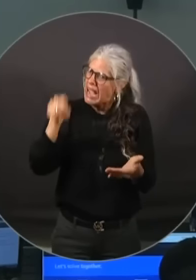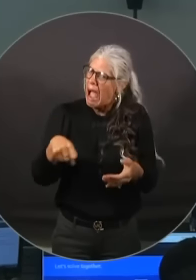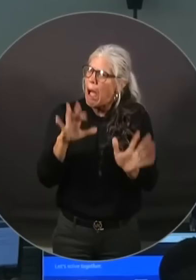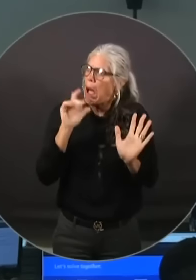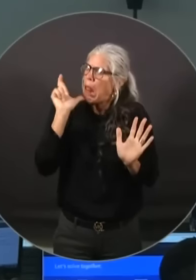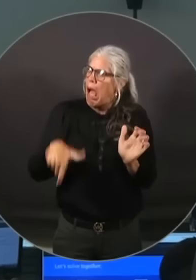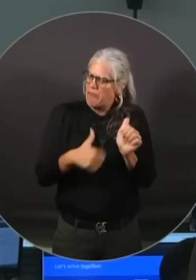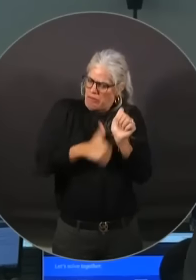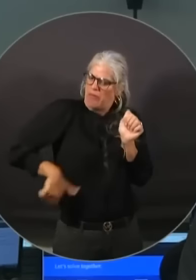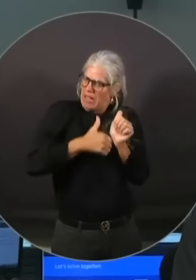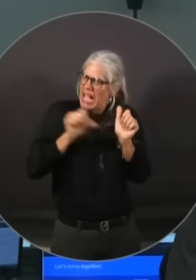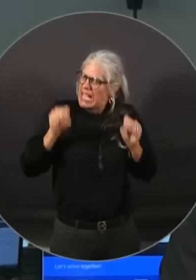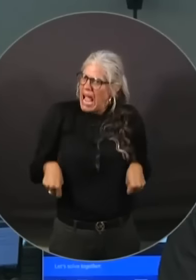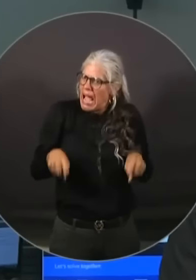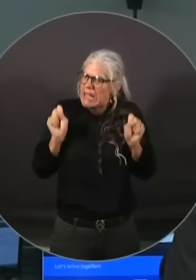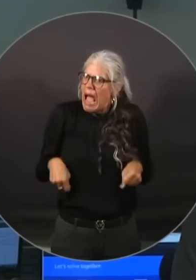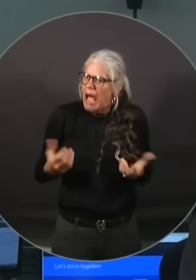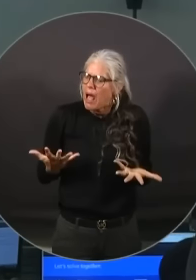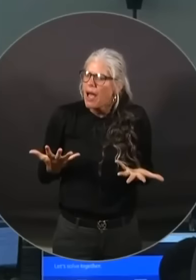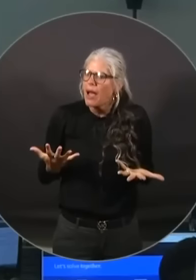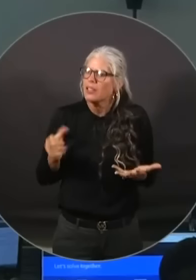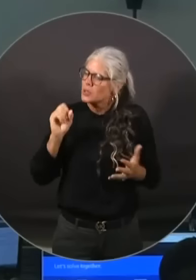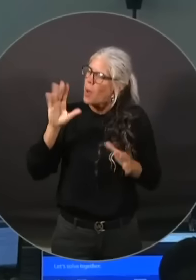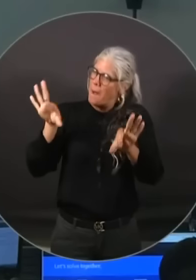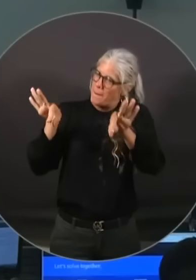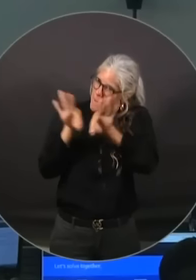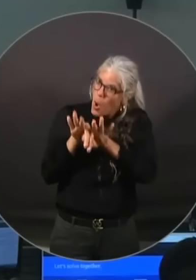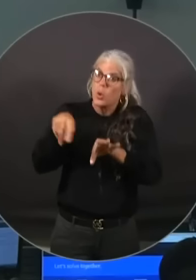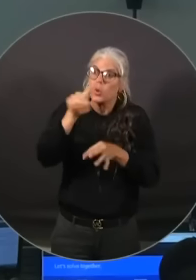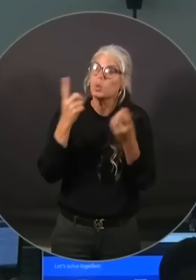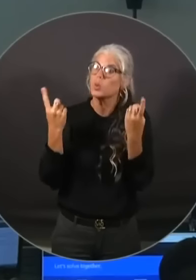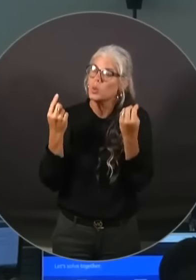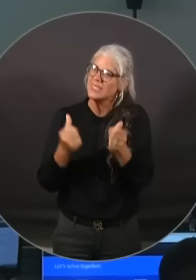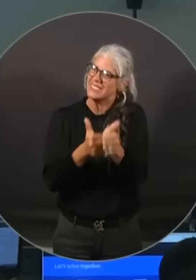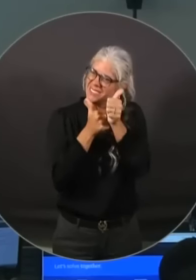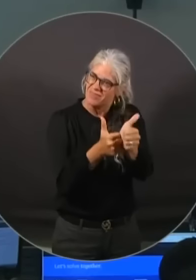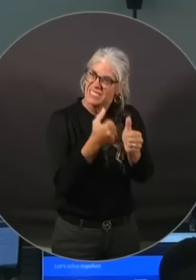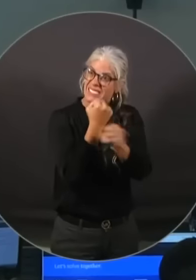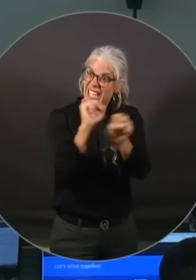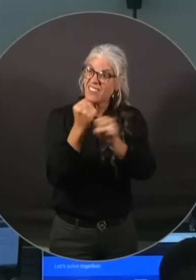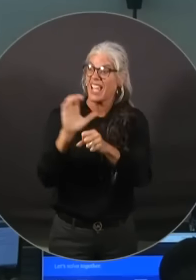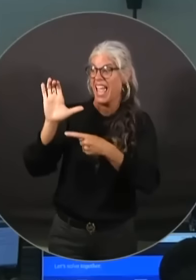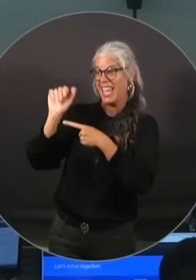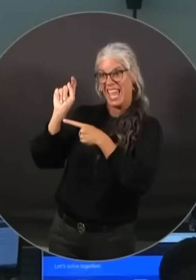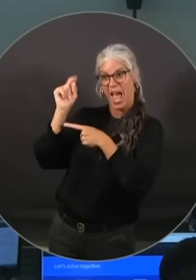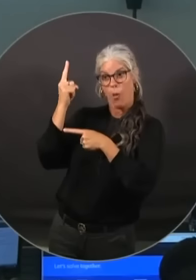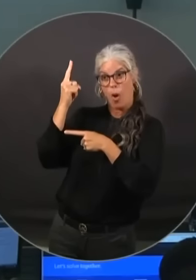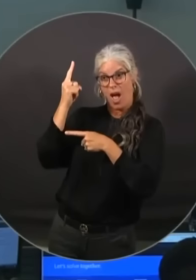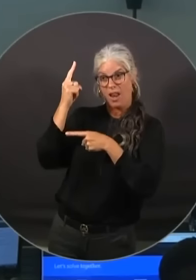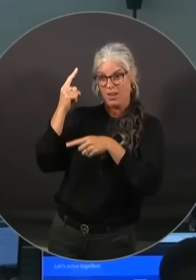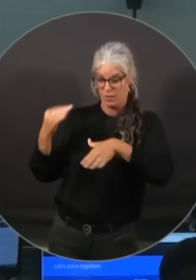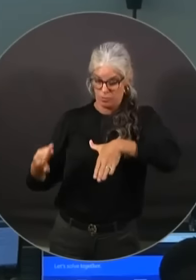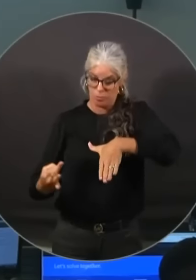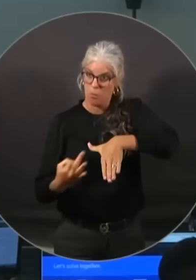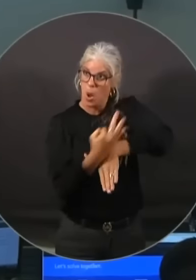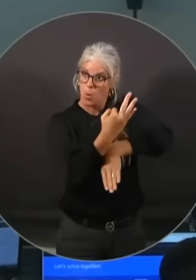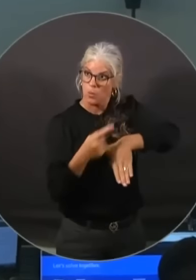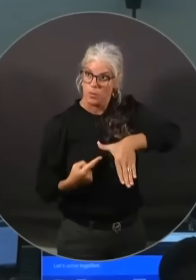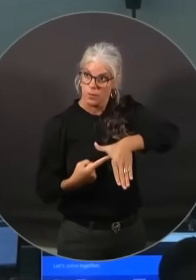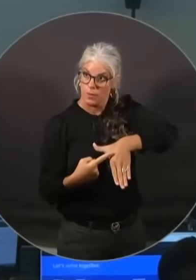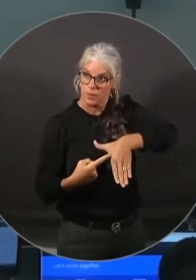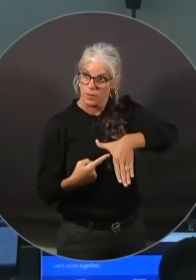related deaths, especially in low end category. Hurricanes happen after landfall. You heard the governor talk about generator safety.